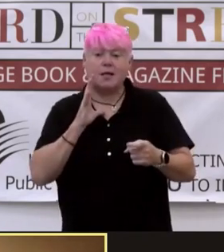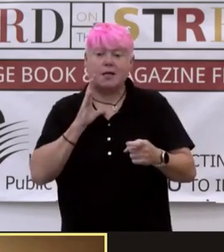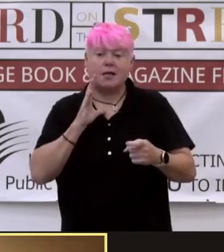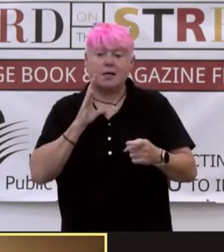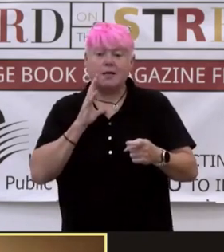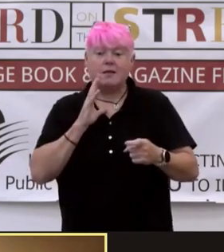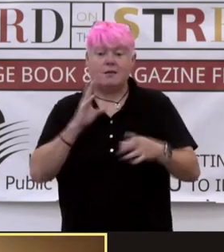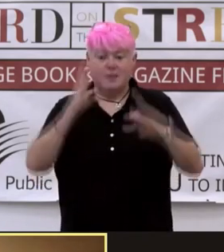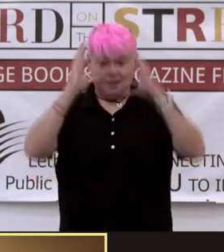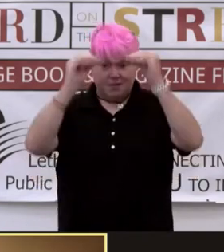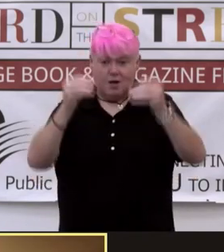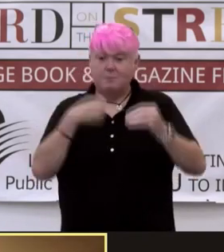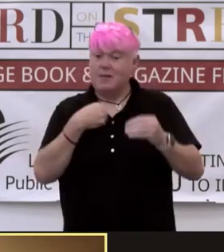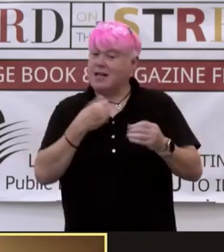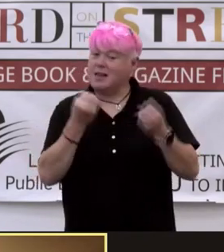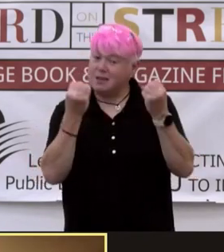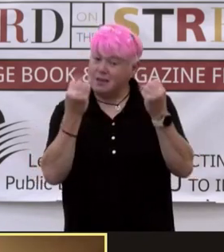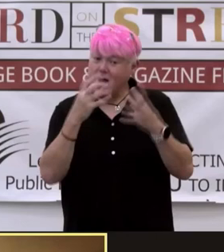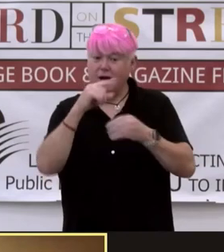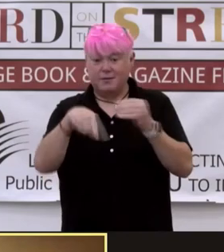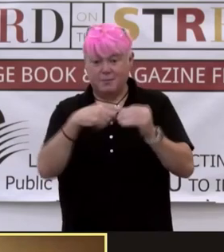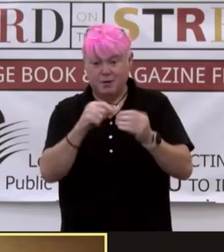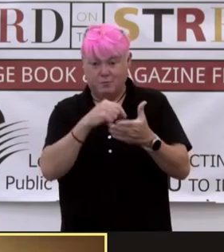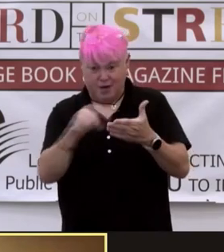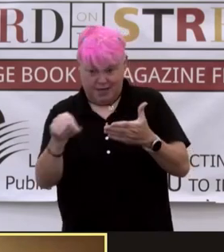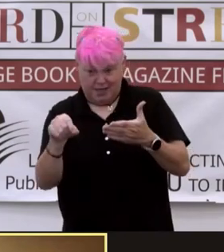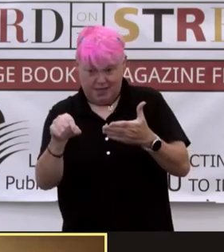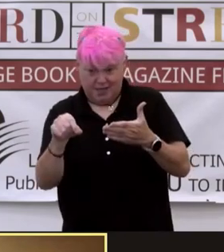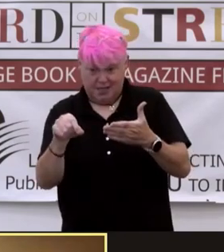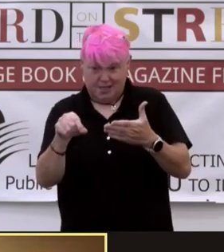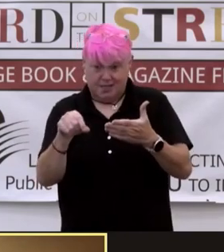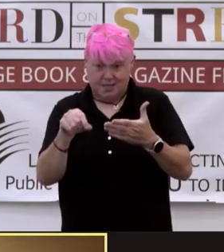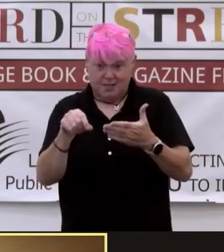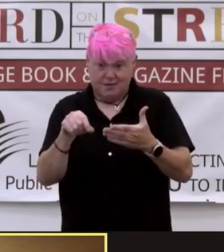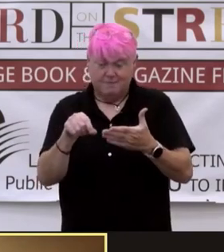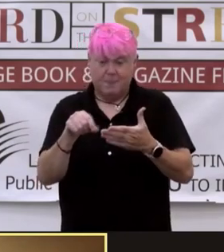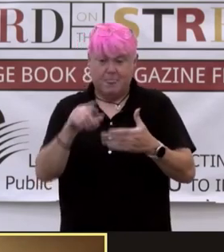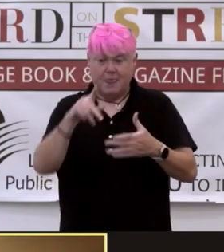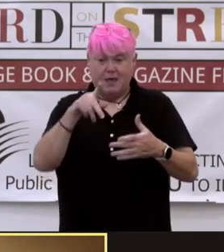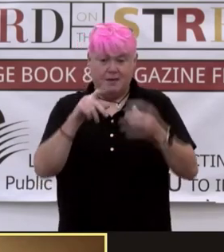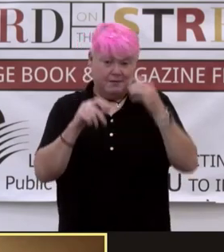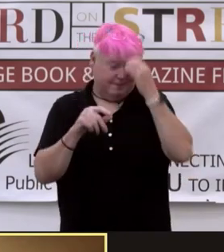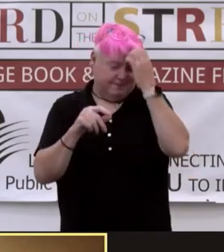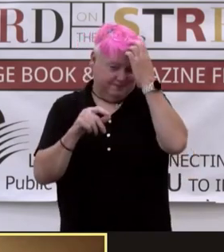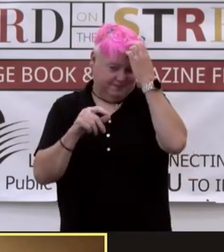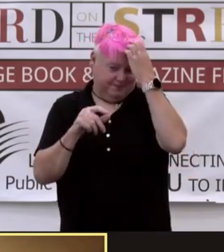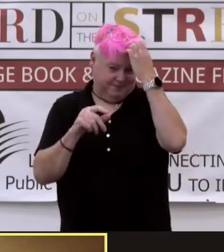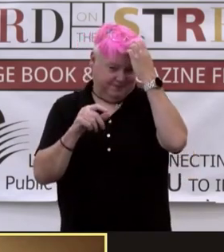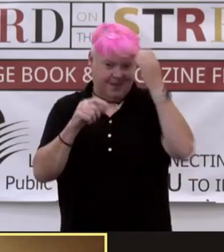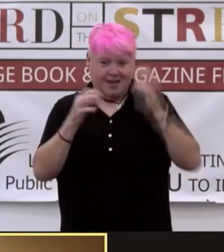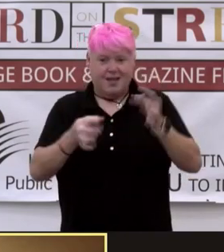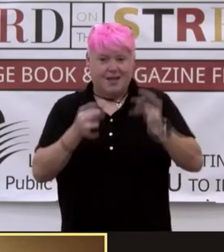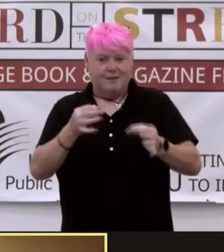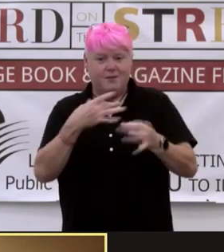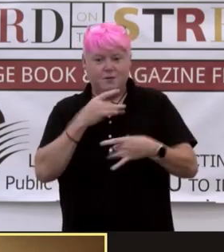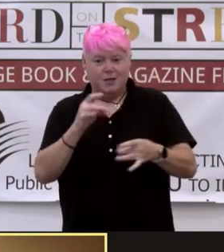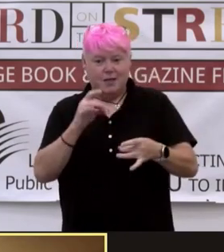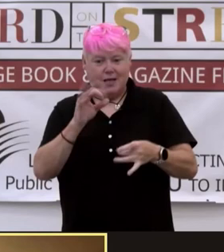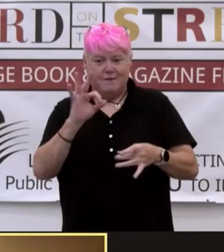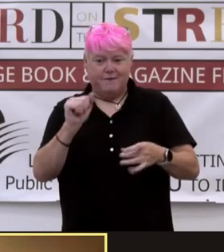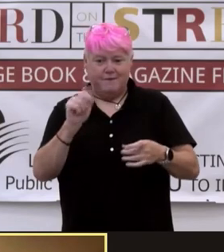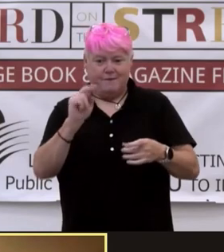a lot about writing. Alison Croghan, I'm not sure if, the Pelennor, she wrote the Pelennor books. And if you like fantasy, her fantasies,